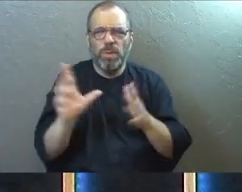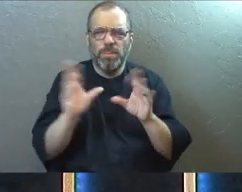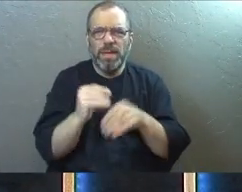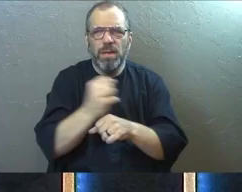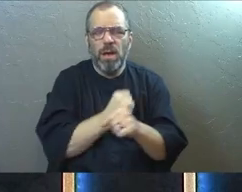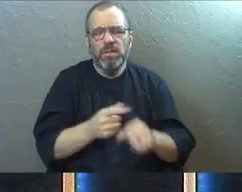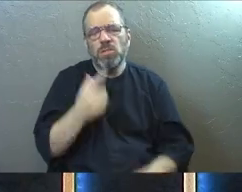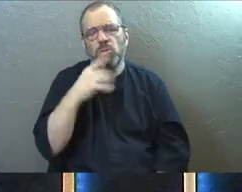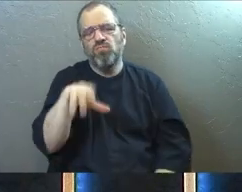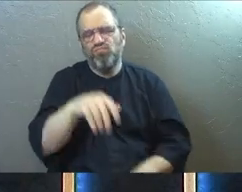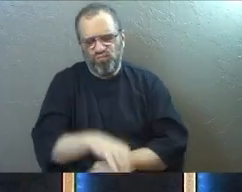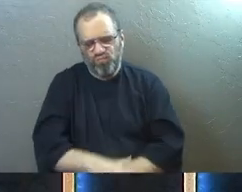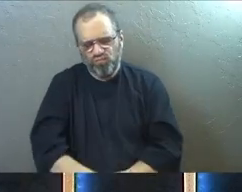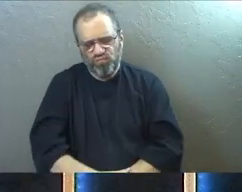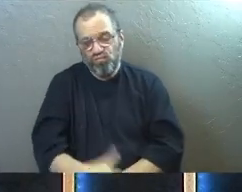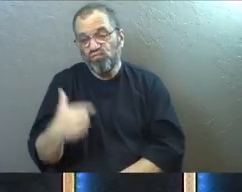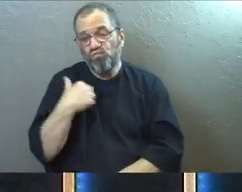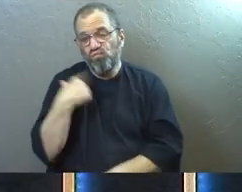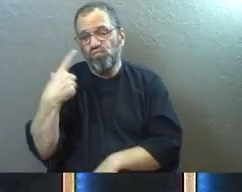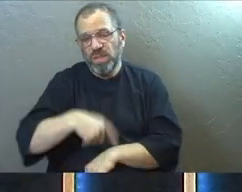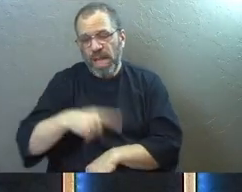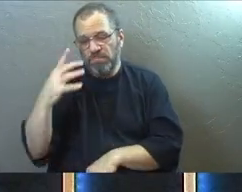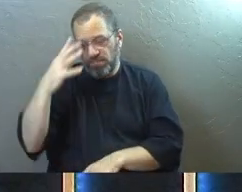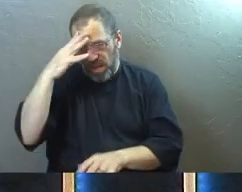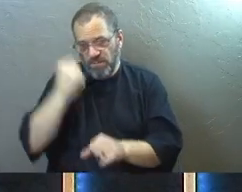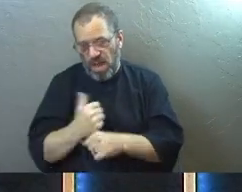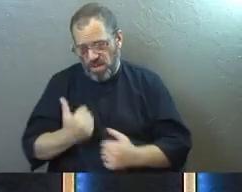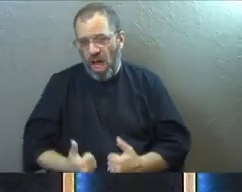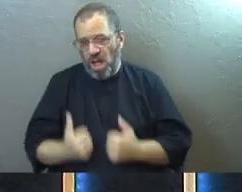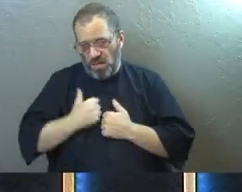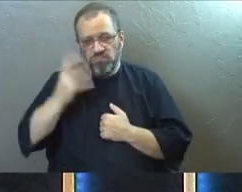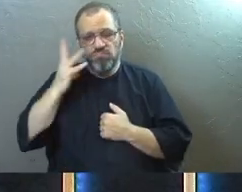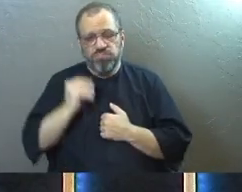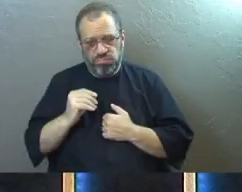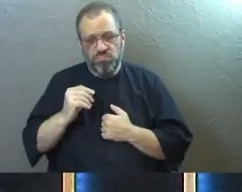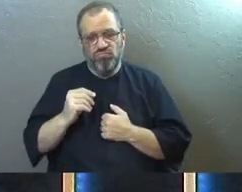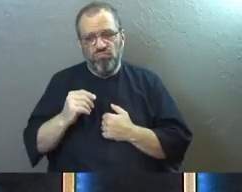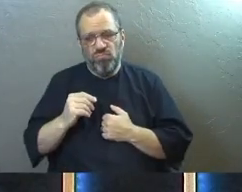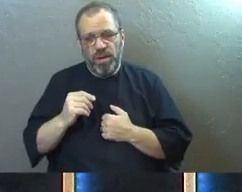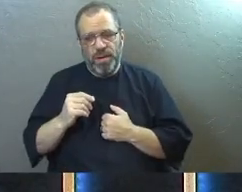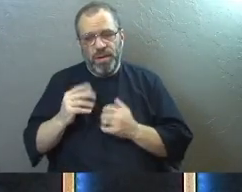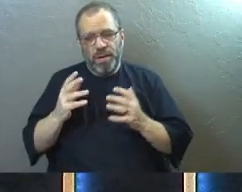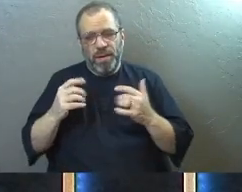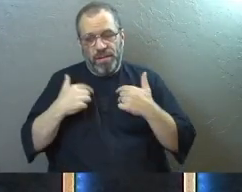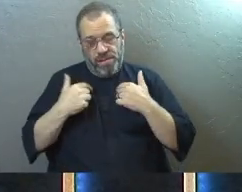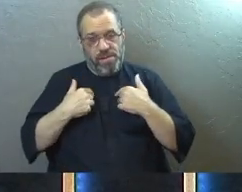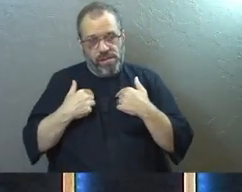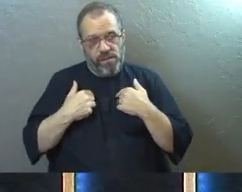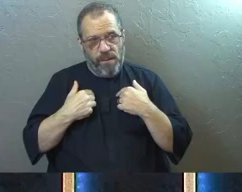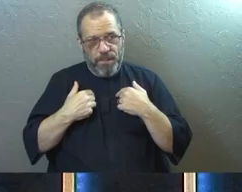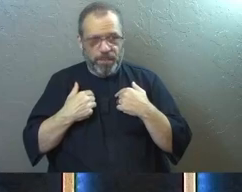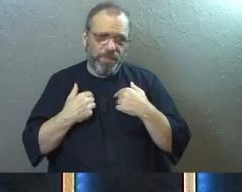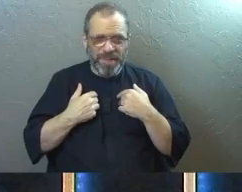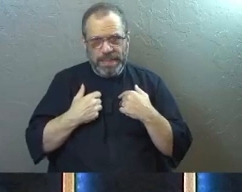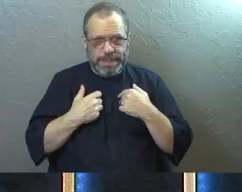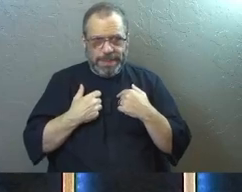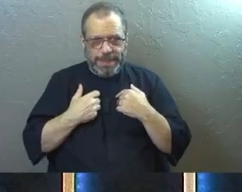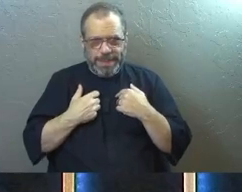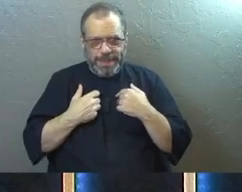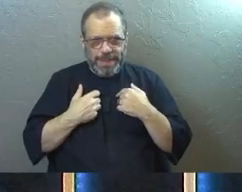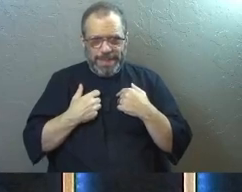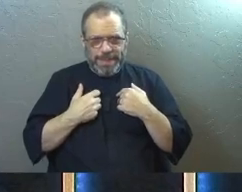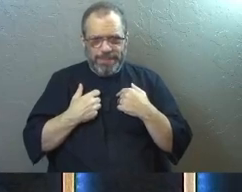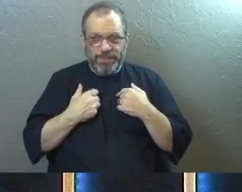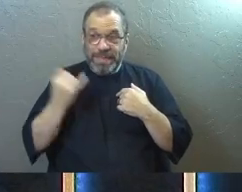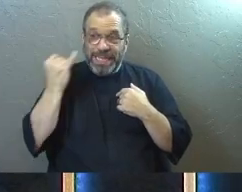he shared with me that he was in this place in his faith and his journey with Jesus, where what he was starting to do is he was saying, I don't want to say